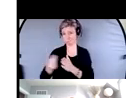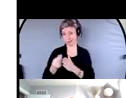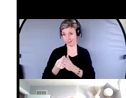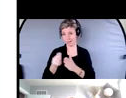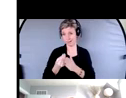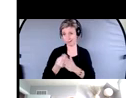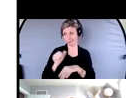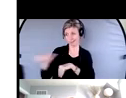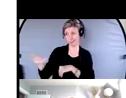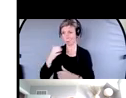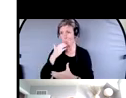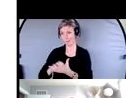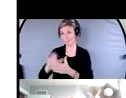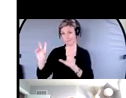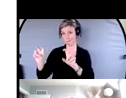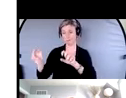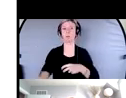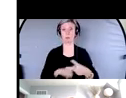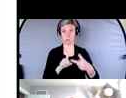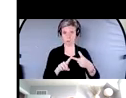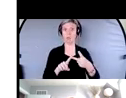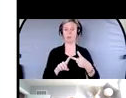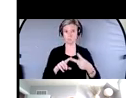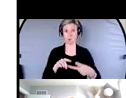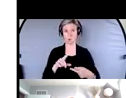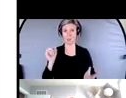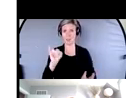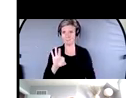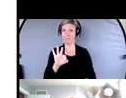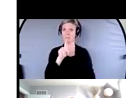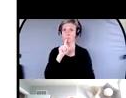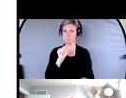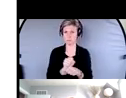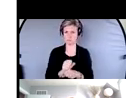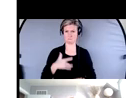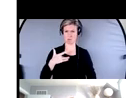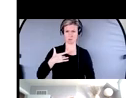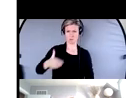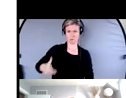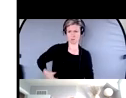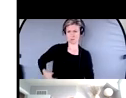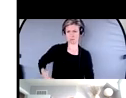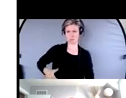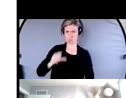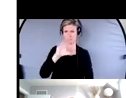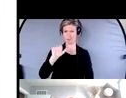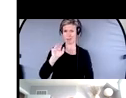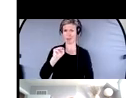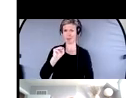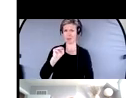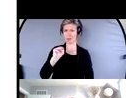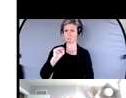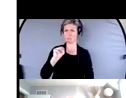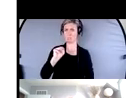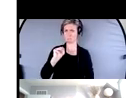resource, not only for getting information about for current frauds and scams are out there, but also to report information